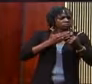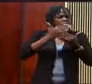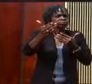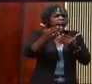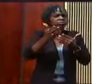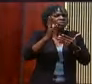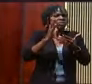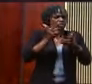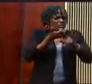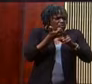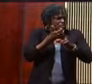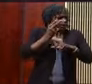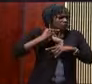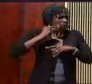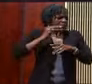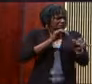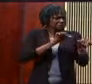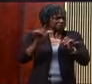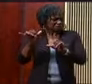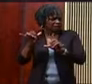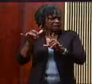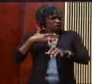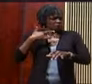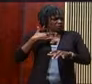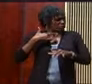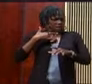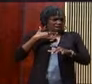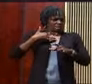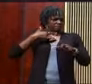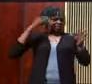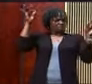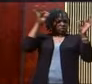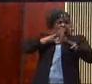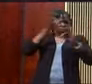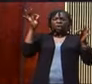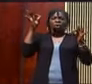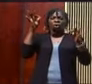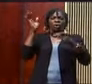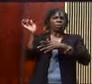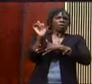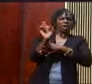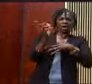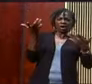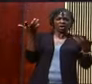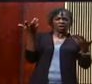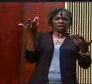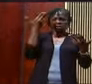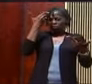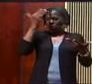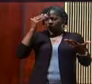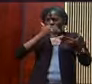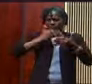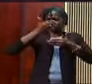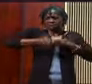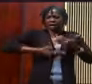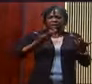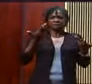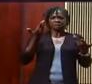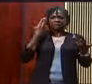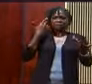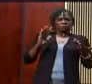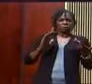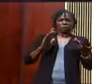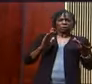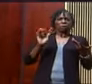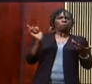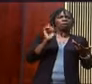and leave you in a space where you don't know where you are. You don't know where you're going. You don't know what's